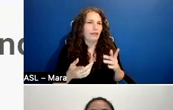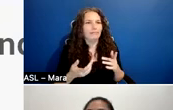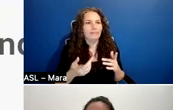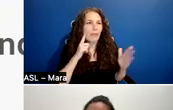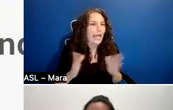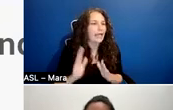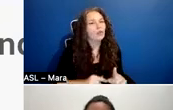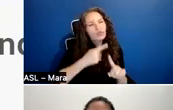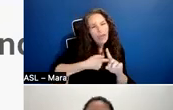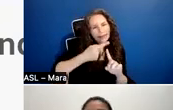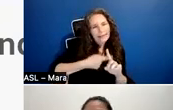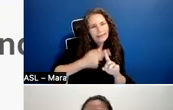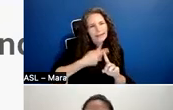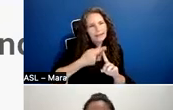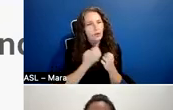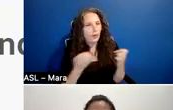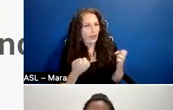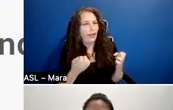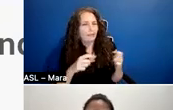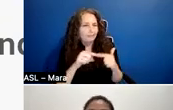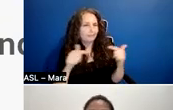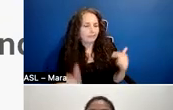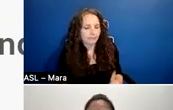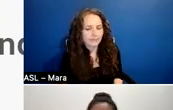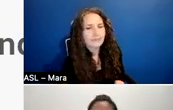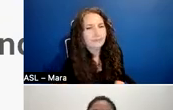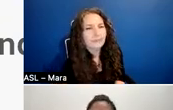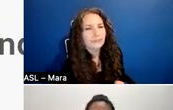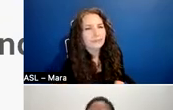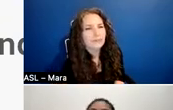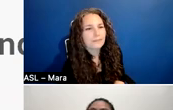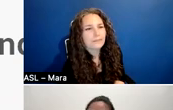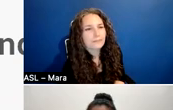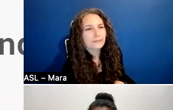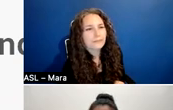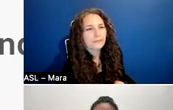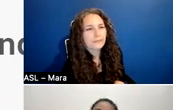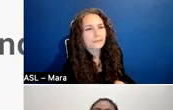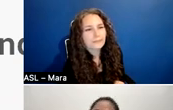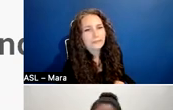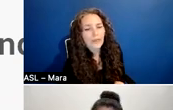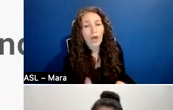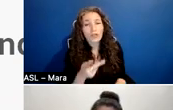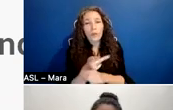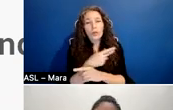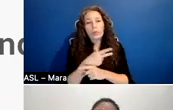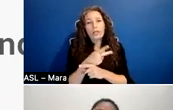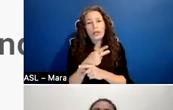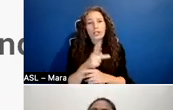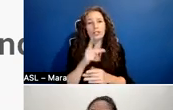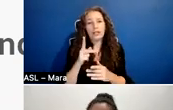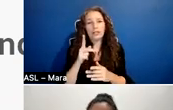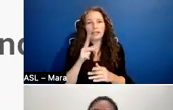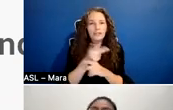Um, pre-production is also scheduling out the days you will film based on the time that you have the location, participant availability,